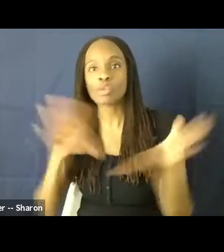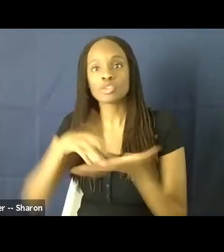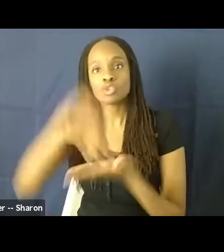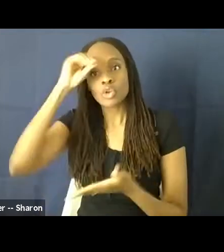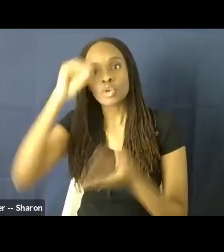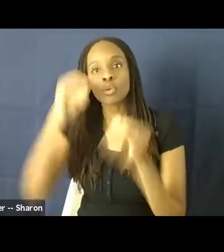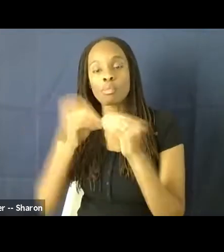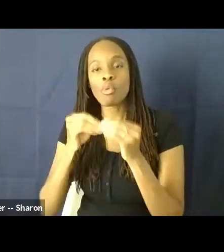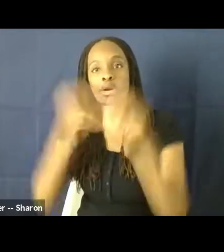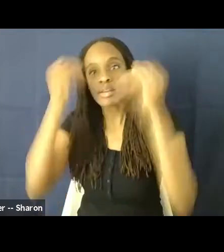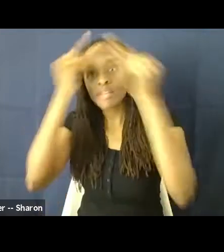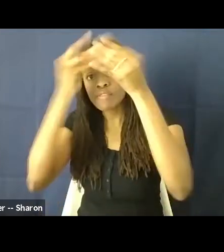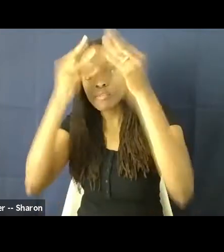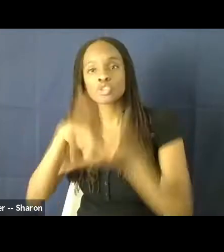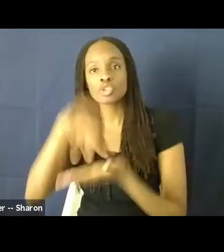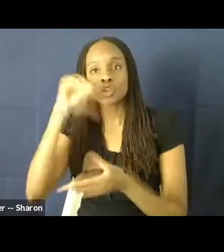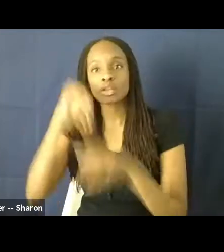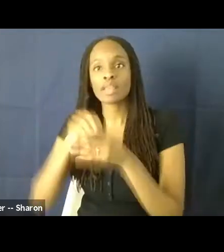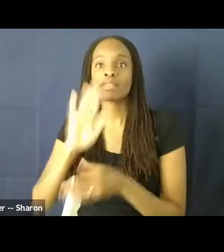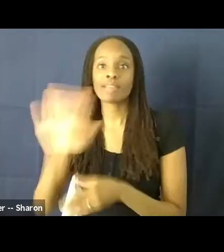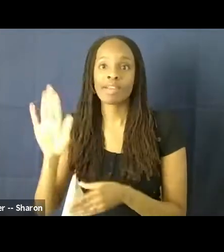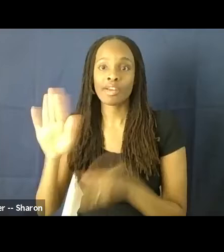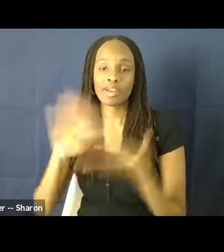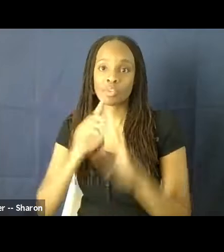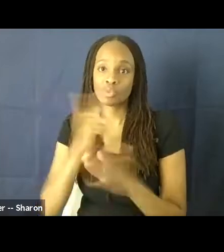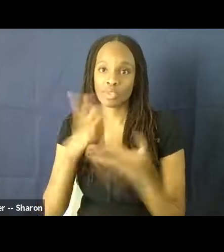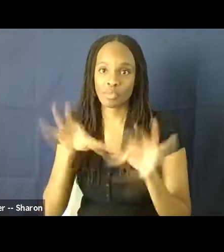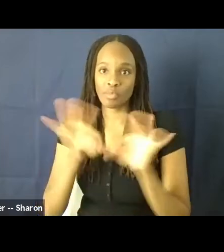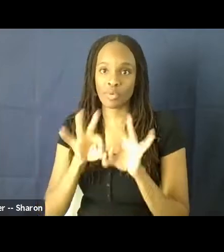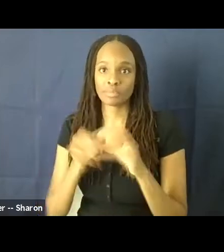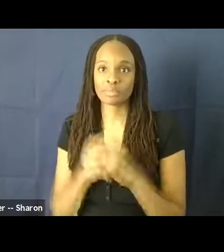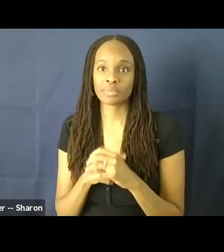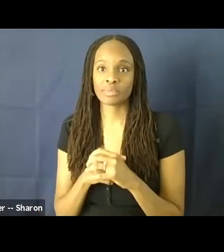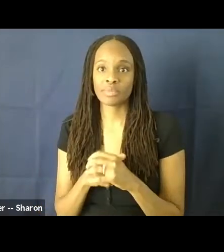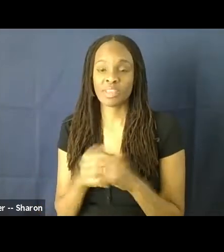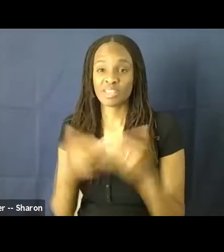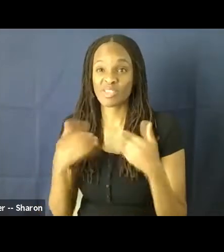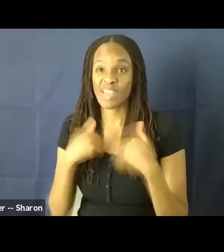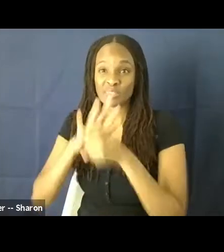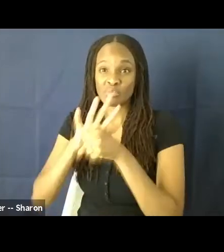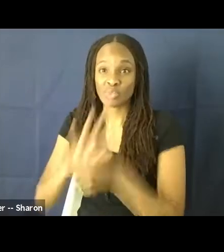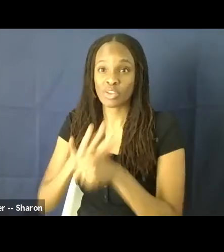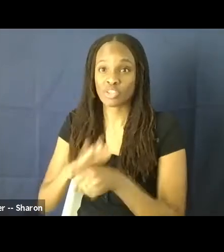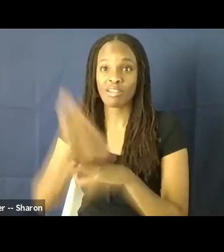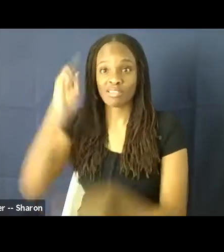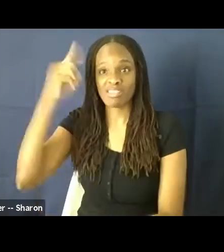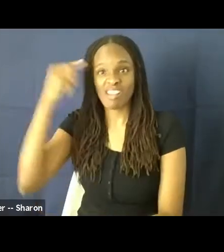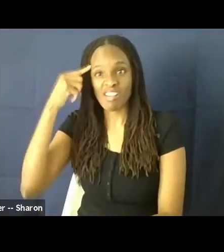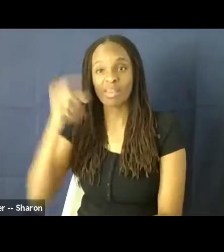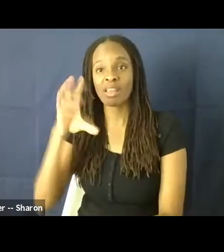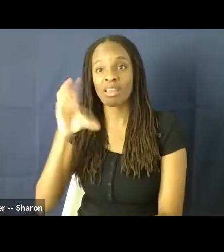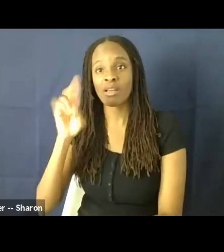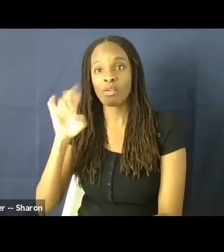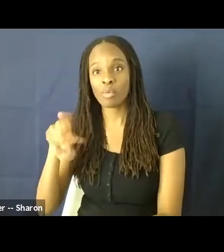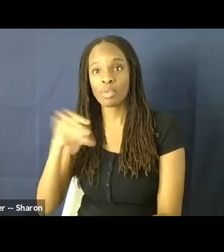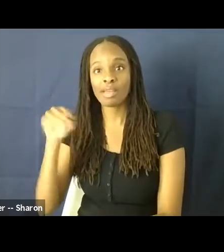learning in their community, which is really important. So it puts pressure on government entities, corporations and other institutions.